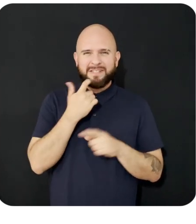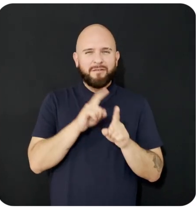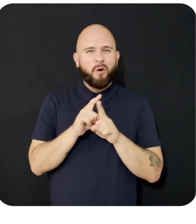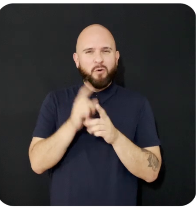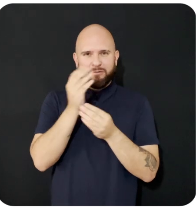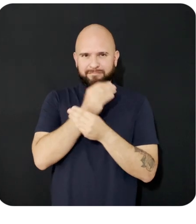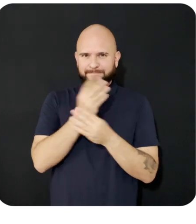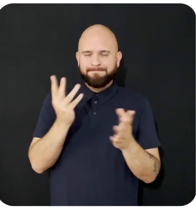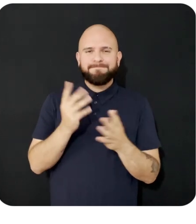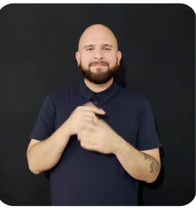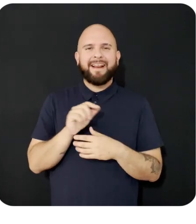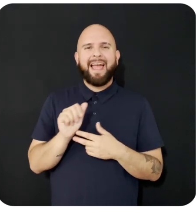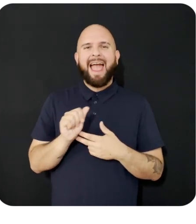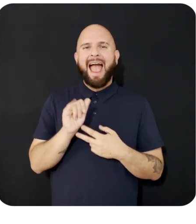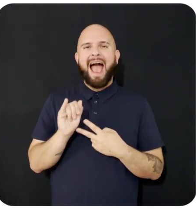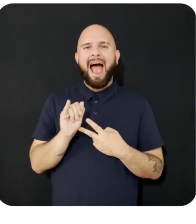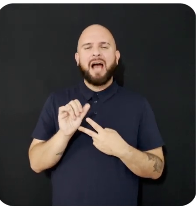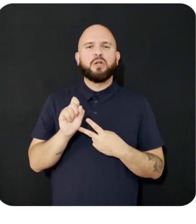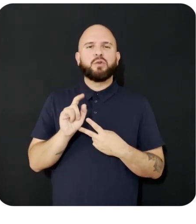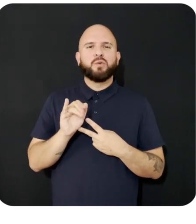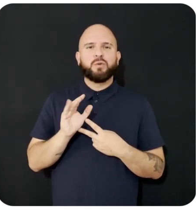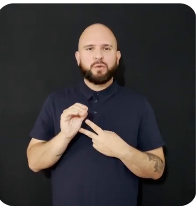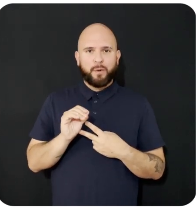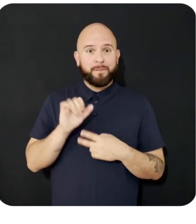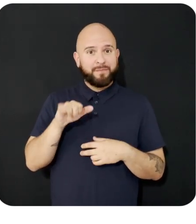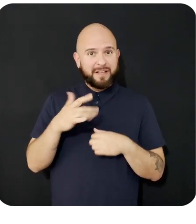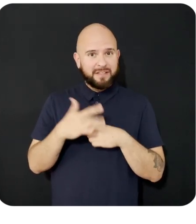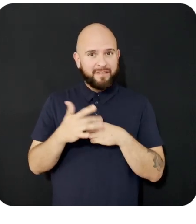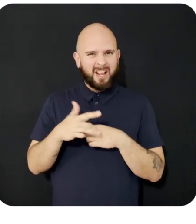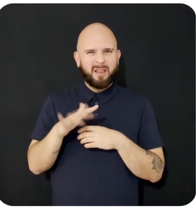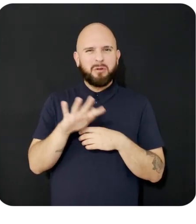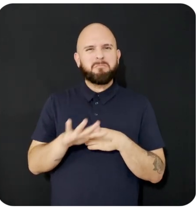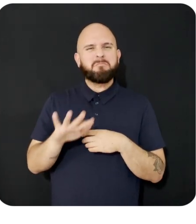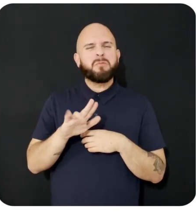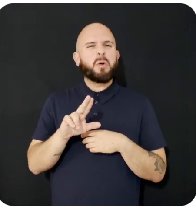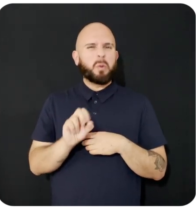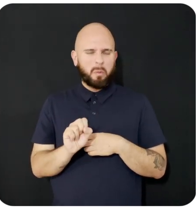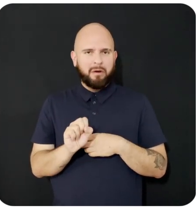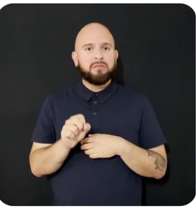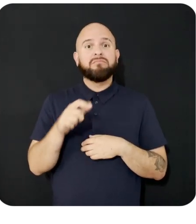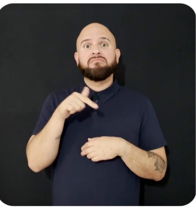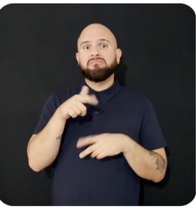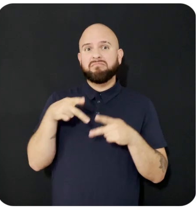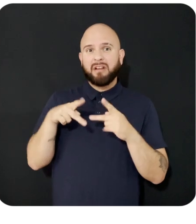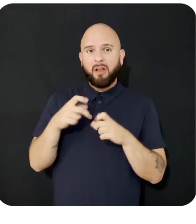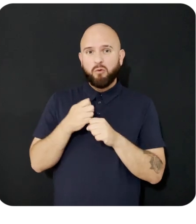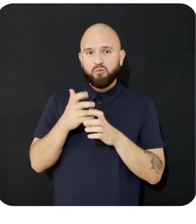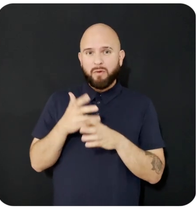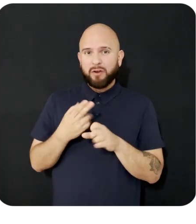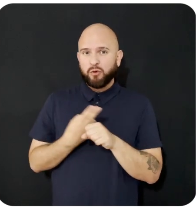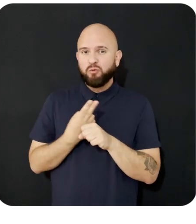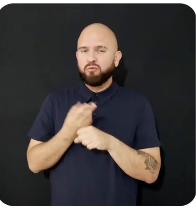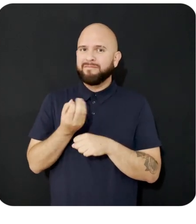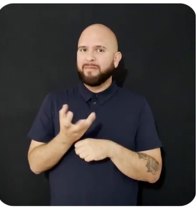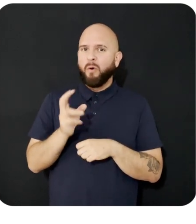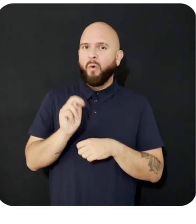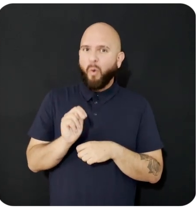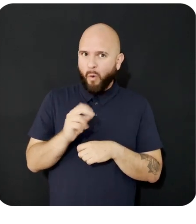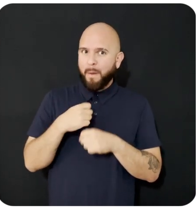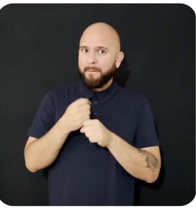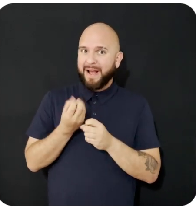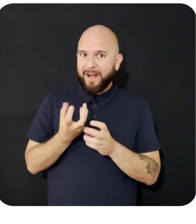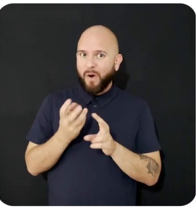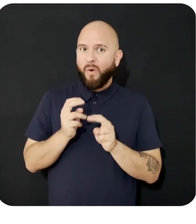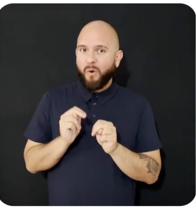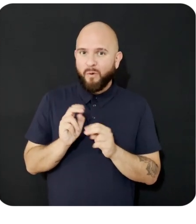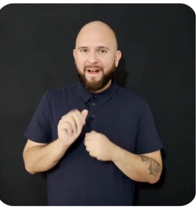which is available in the US and enable creators to create creator AIs, which is an extension of themselves,